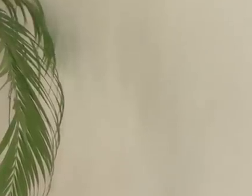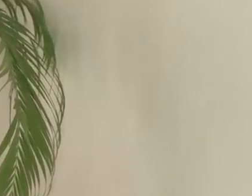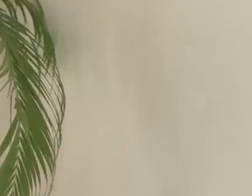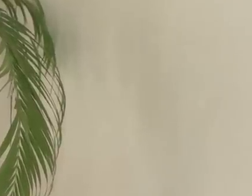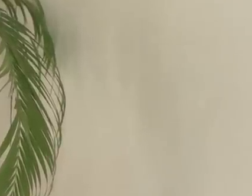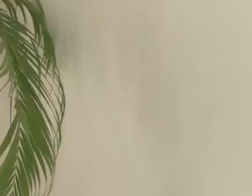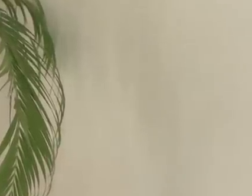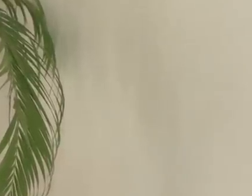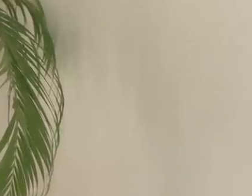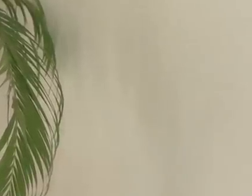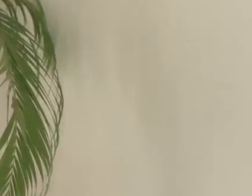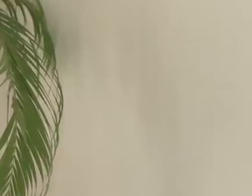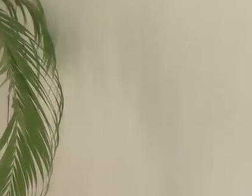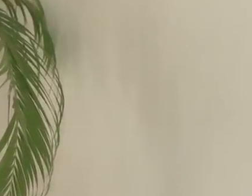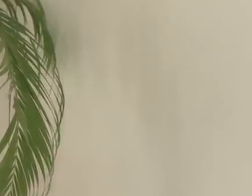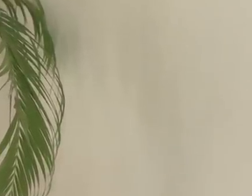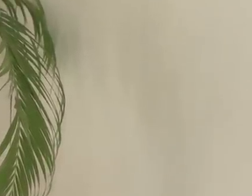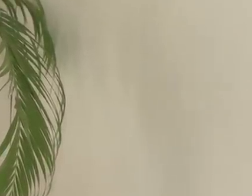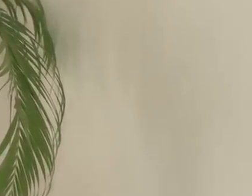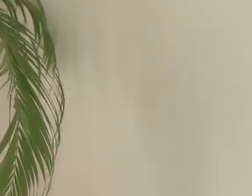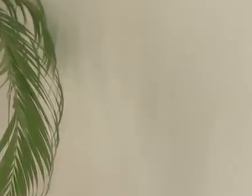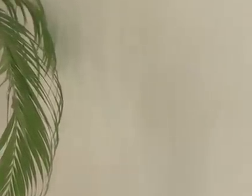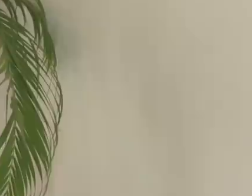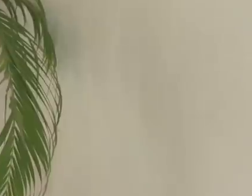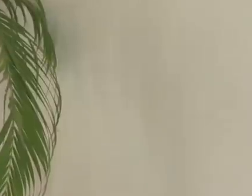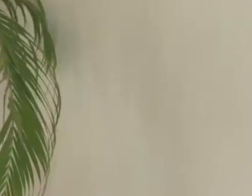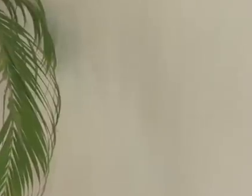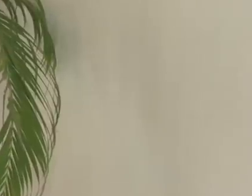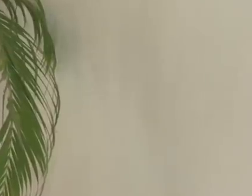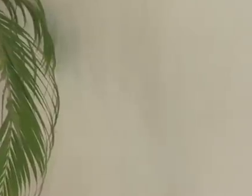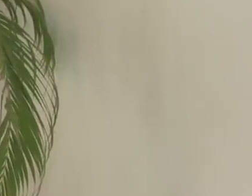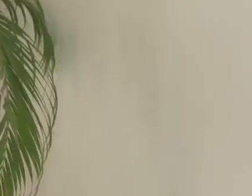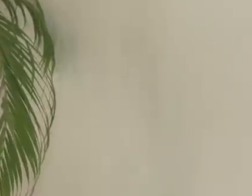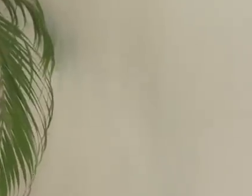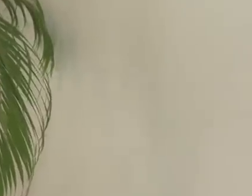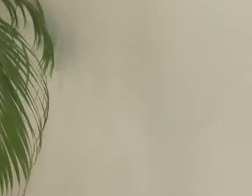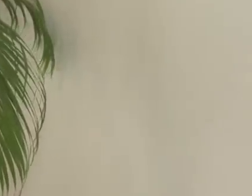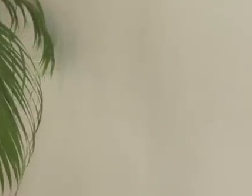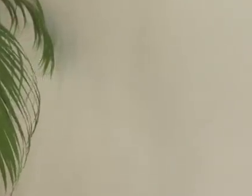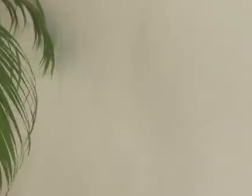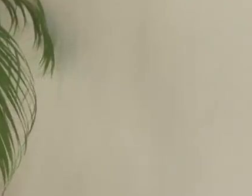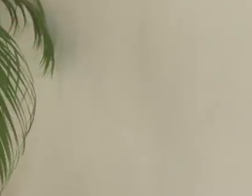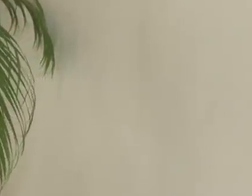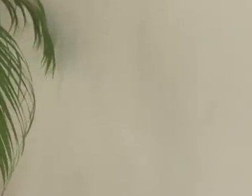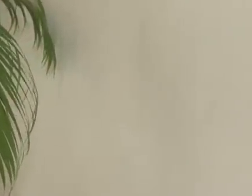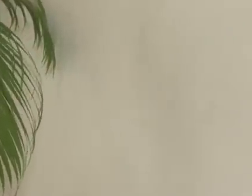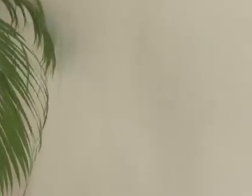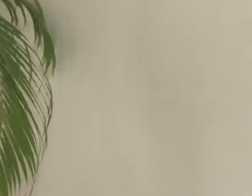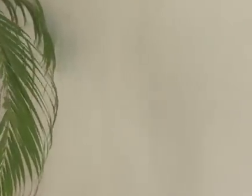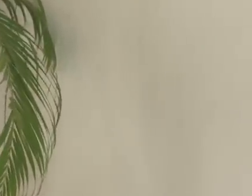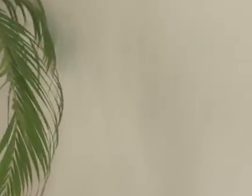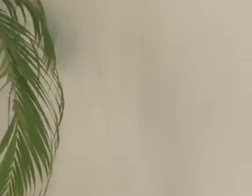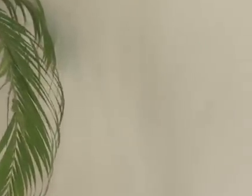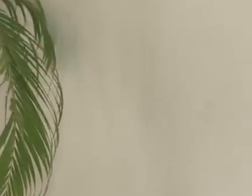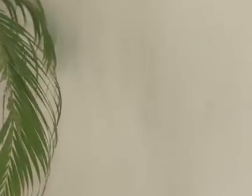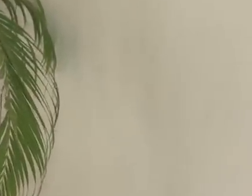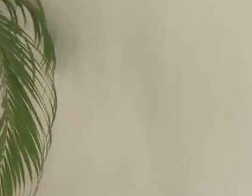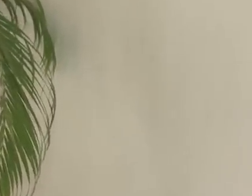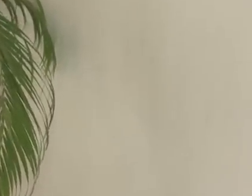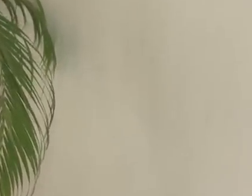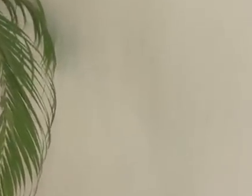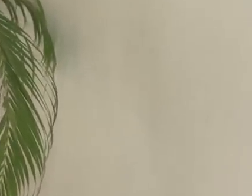we like to think of as being low-hanging fruit. The WHO calls them best buys. Because